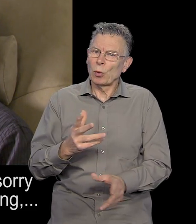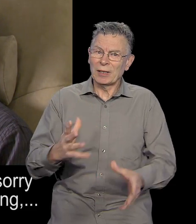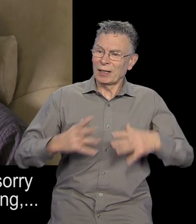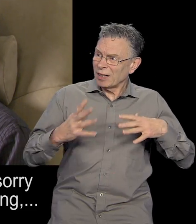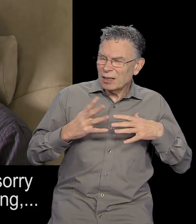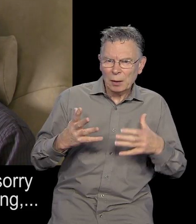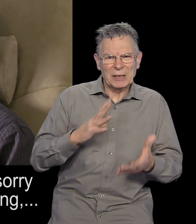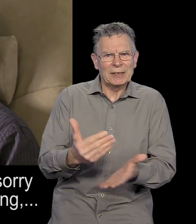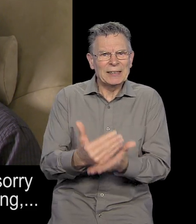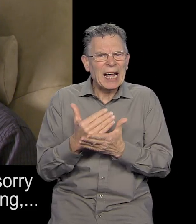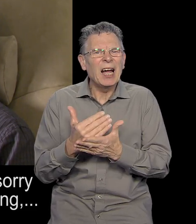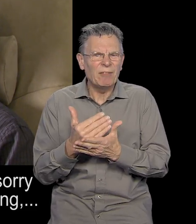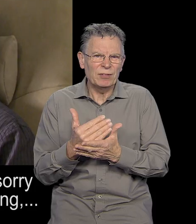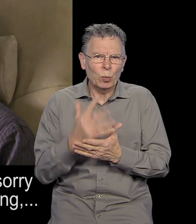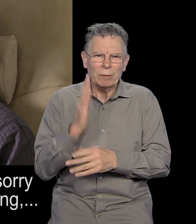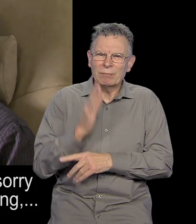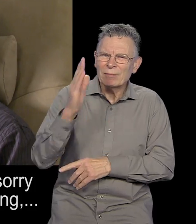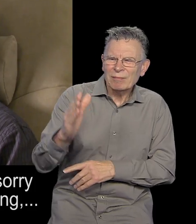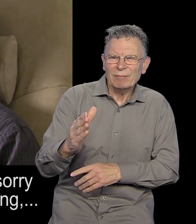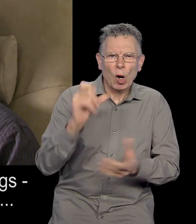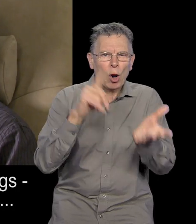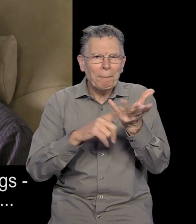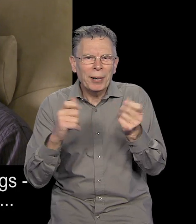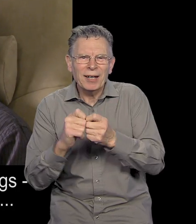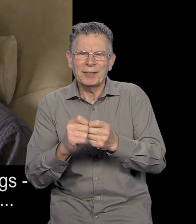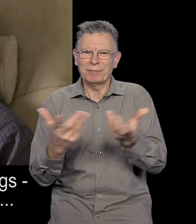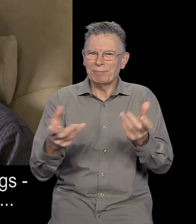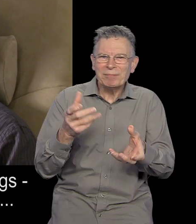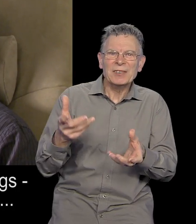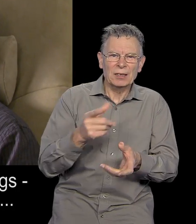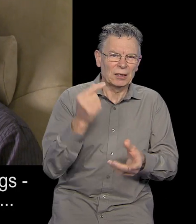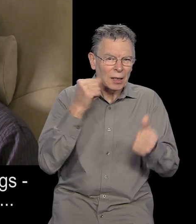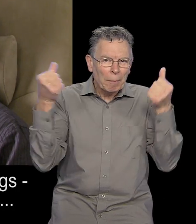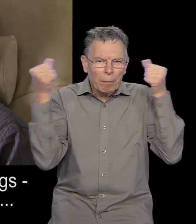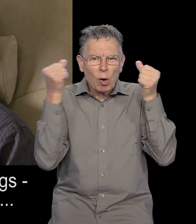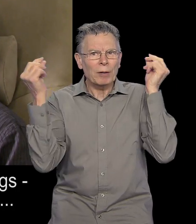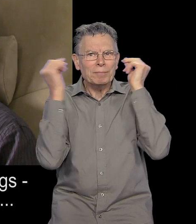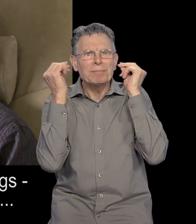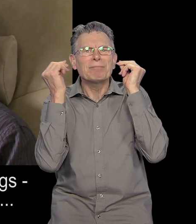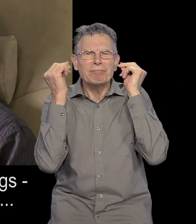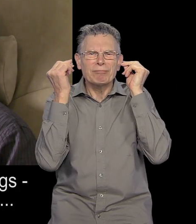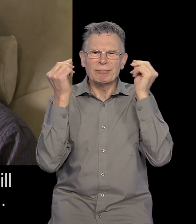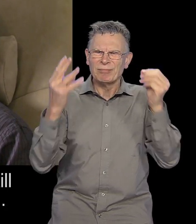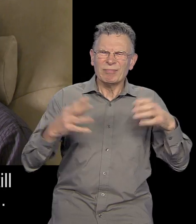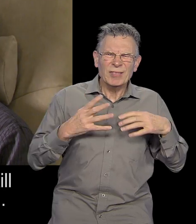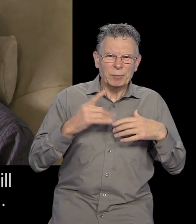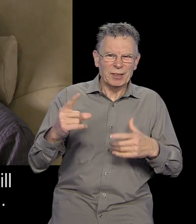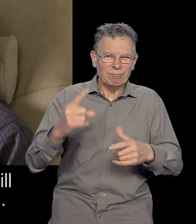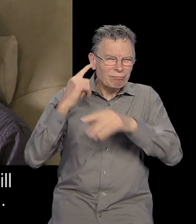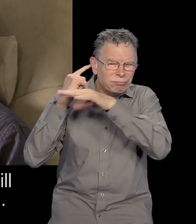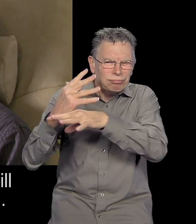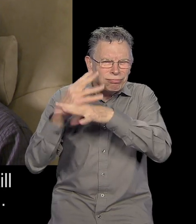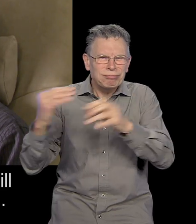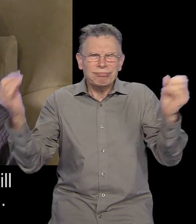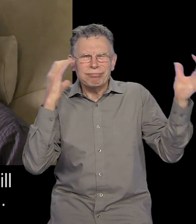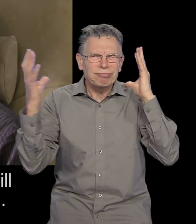be safe than sorry, and, for example, when you go clubbing, invest in a good pair of earplugs. There are some that just take the edge